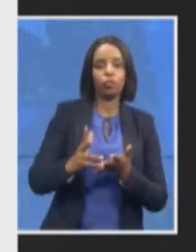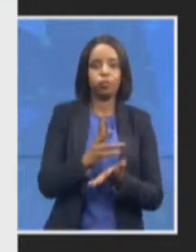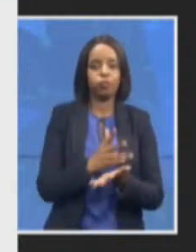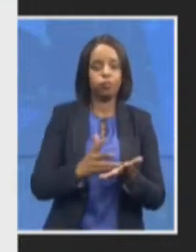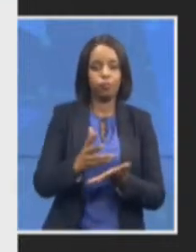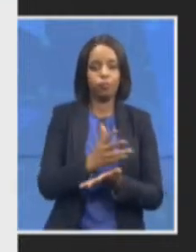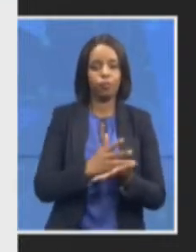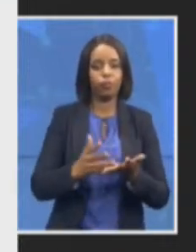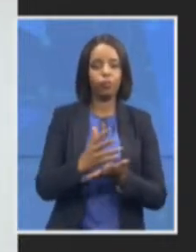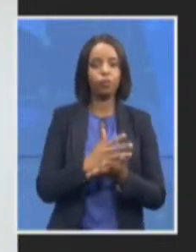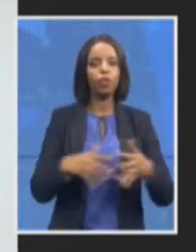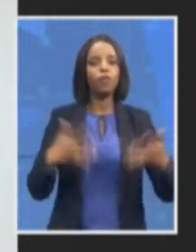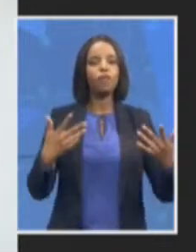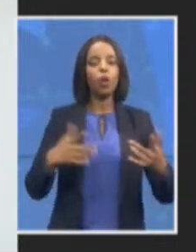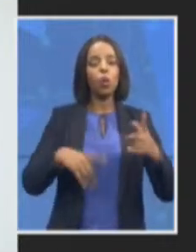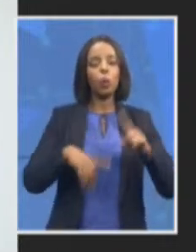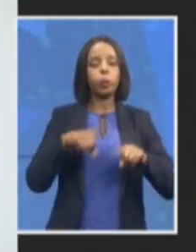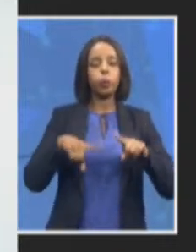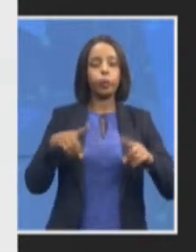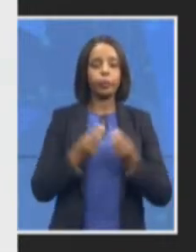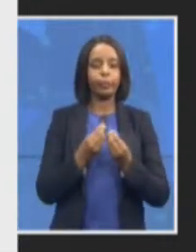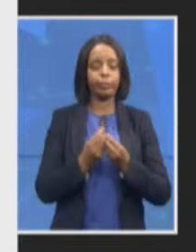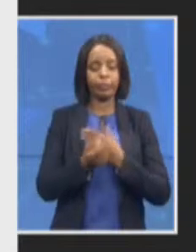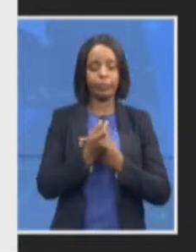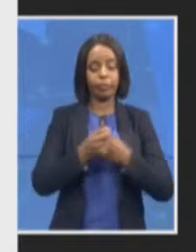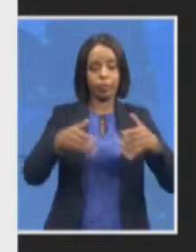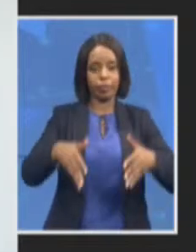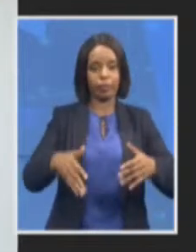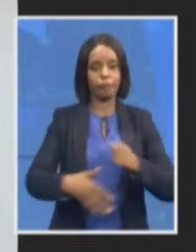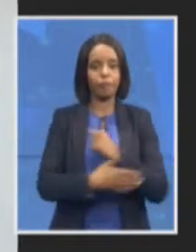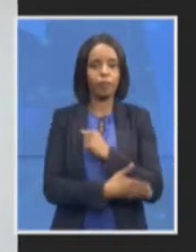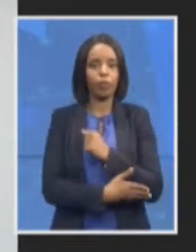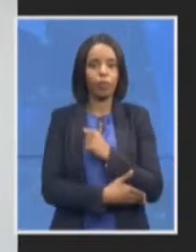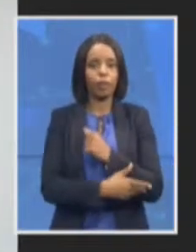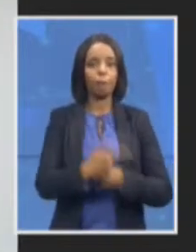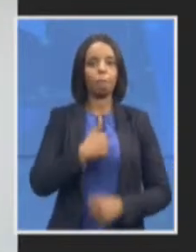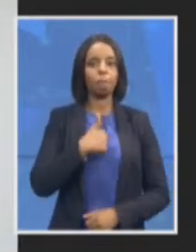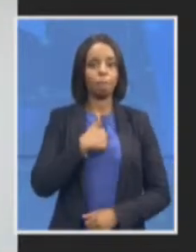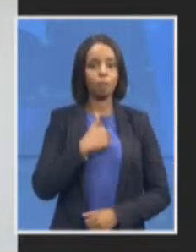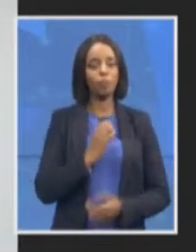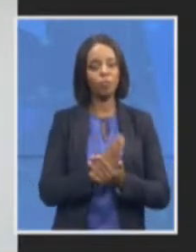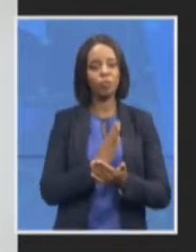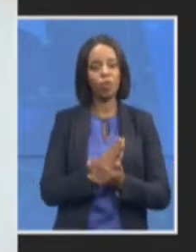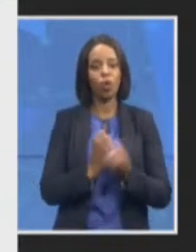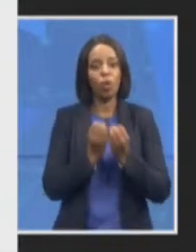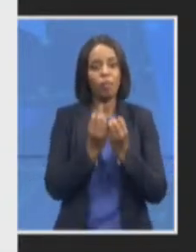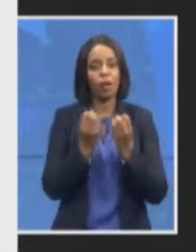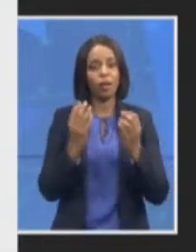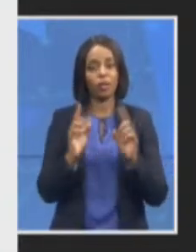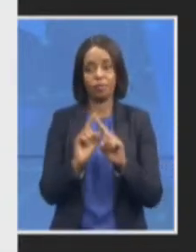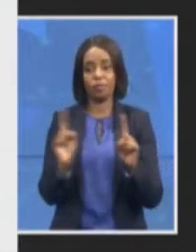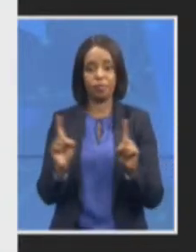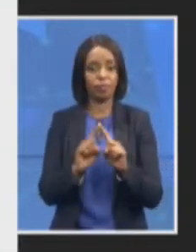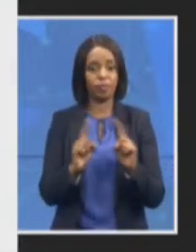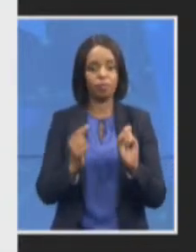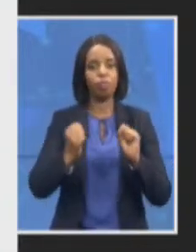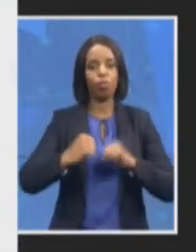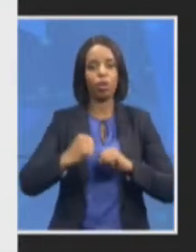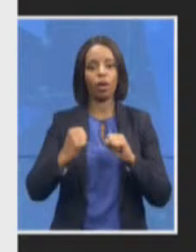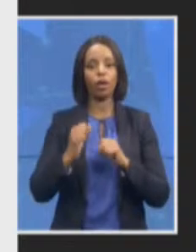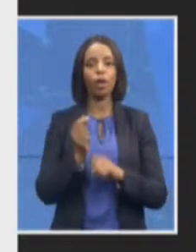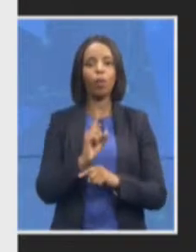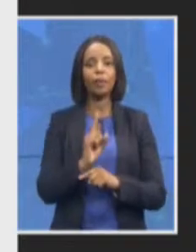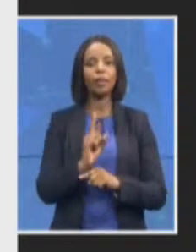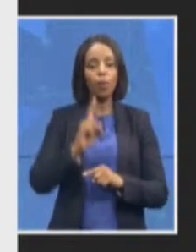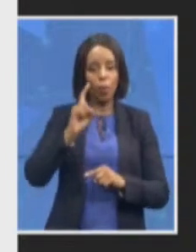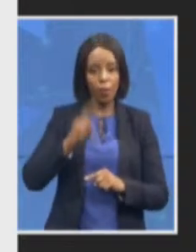now I'm sure everyone will agree that we need to do that investigation thoroughly we need to find